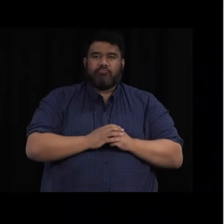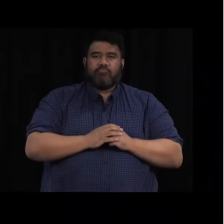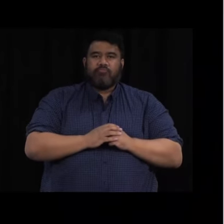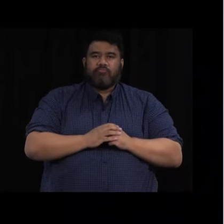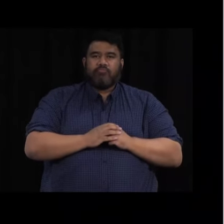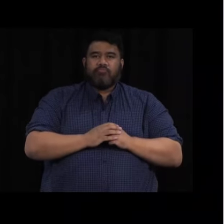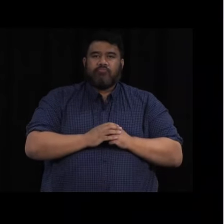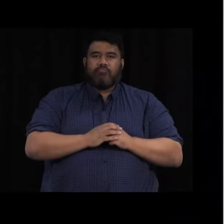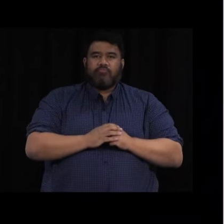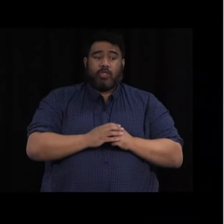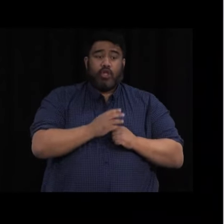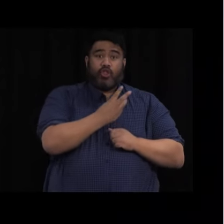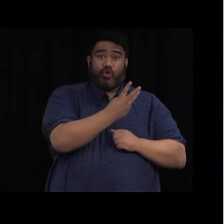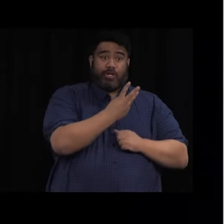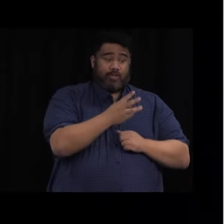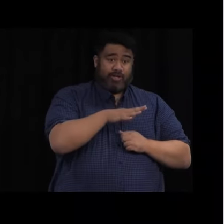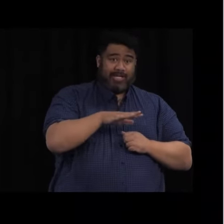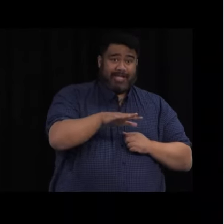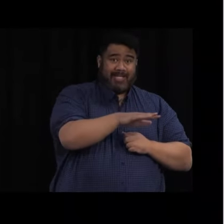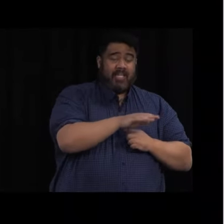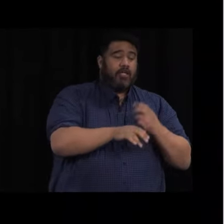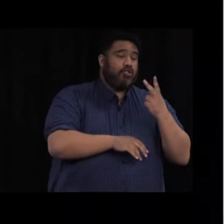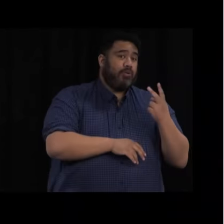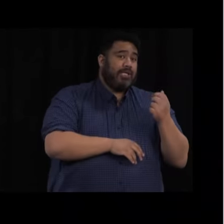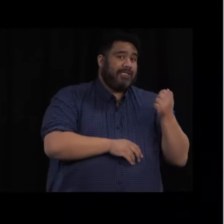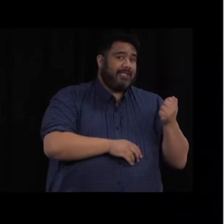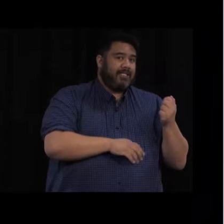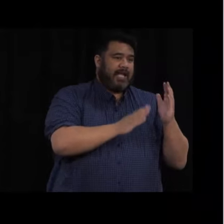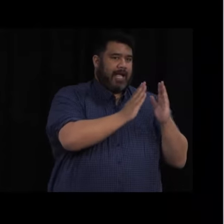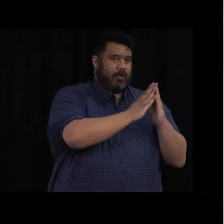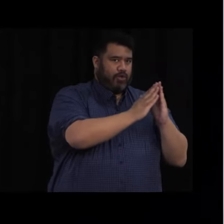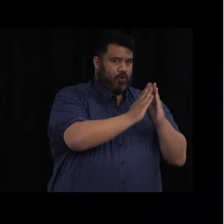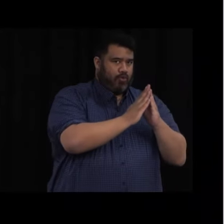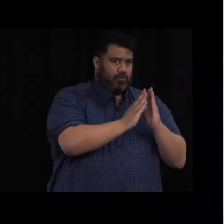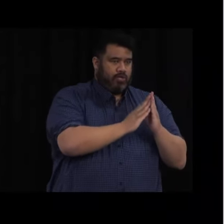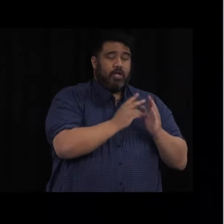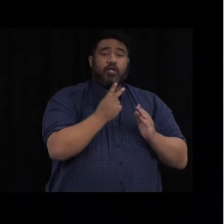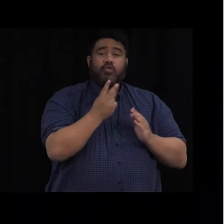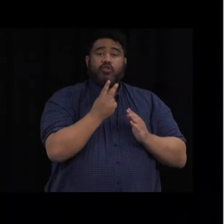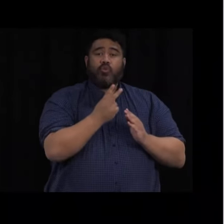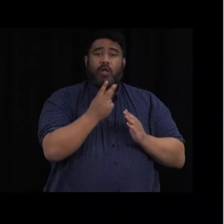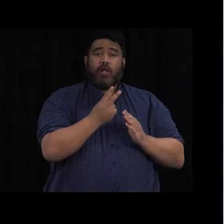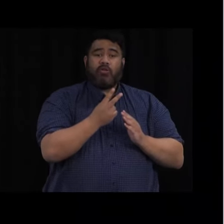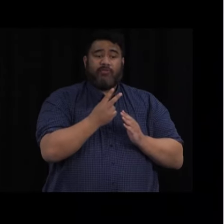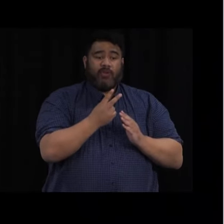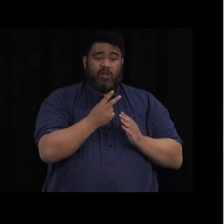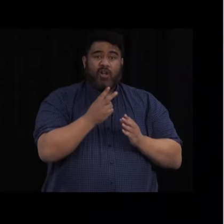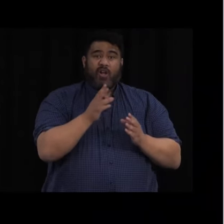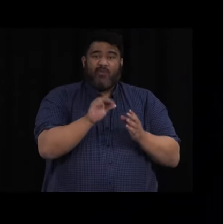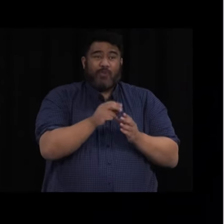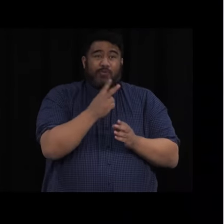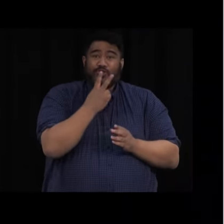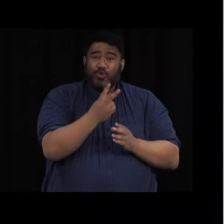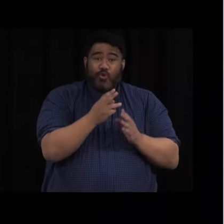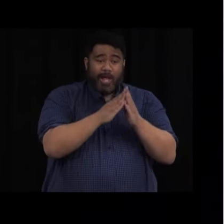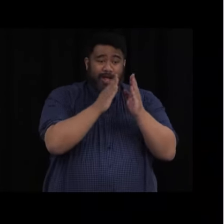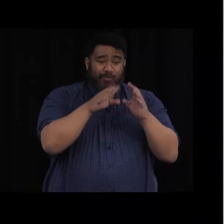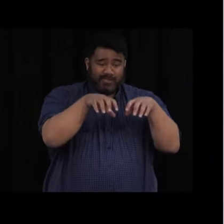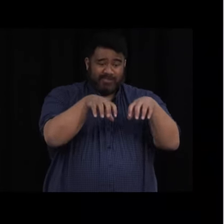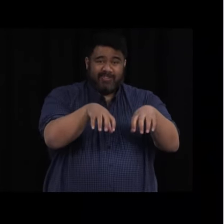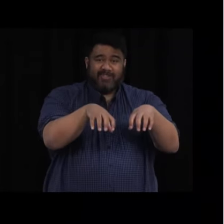Of these, 26 are household contacts, and 12, for example, come from just two households where there are six in each.